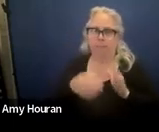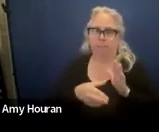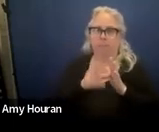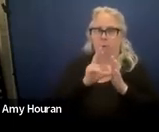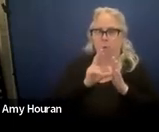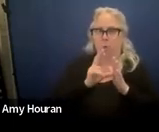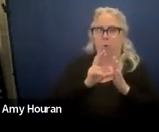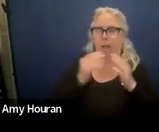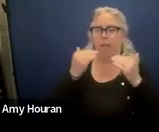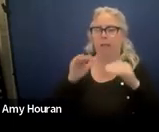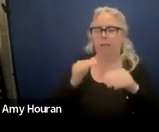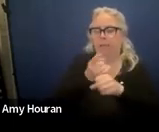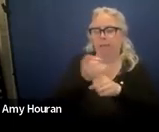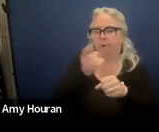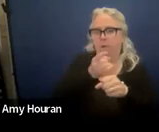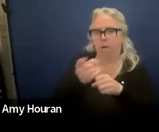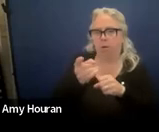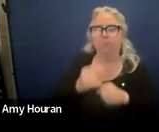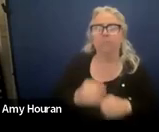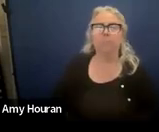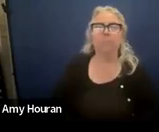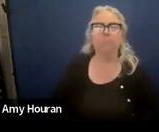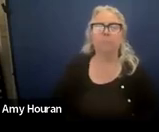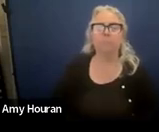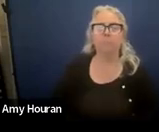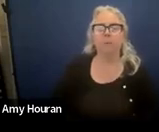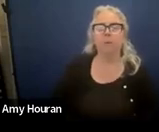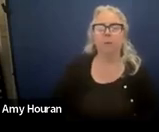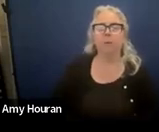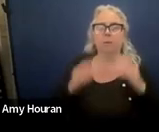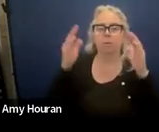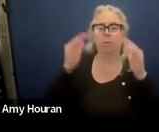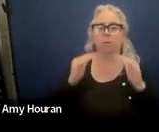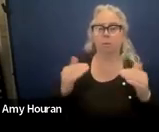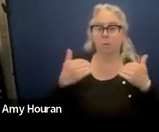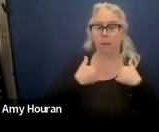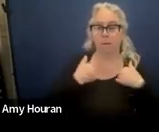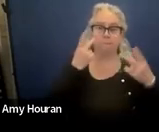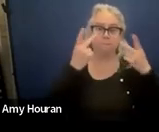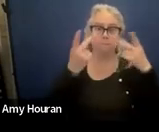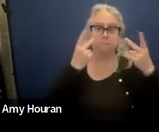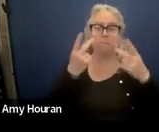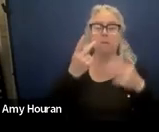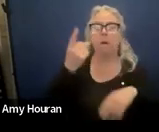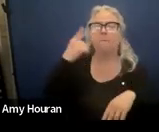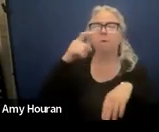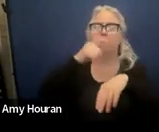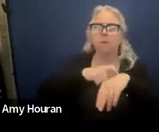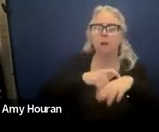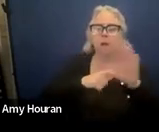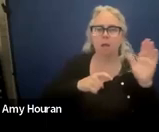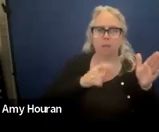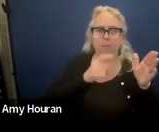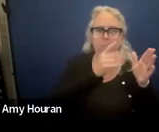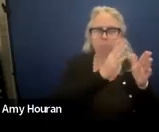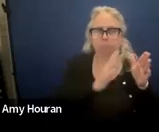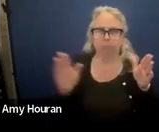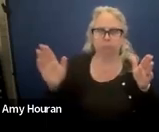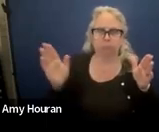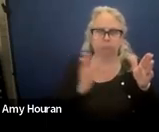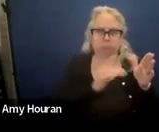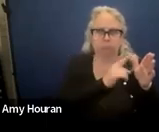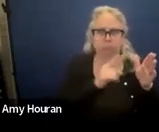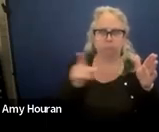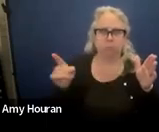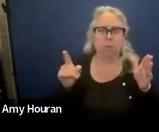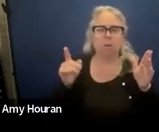at least annually um and then we have this visual for the timeline and this started to just really click in and